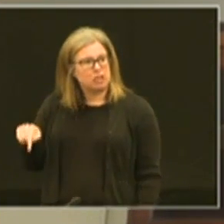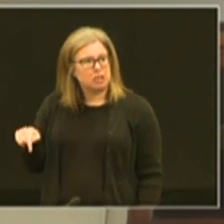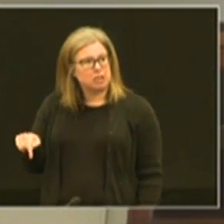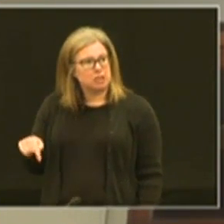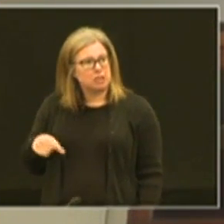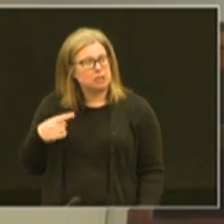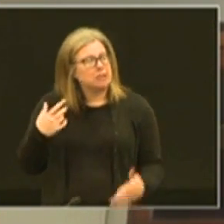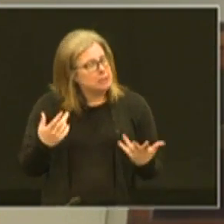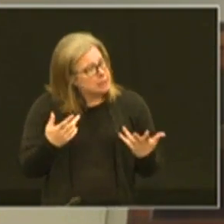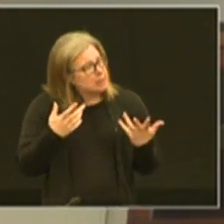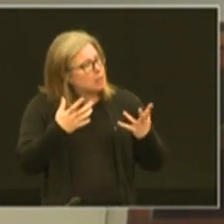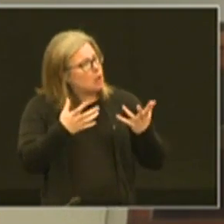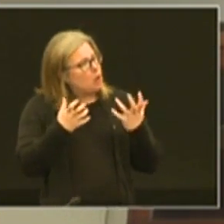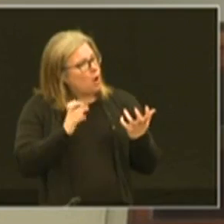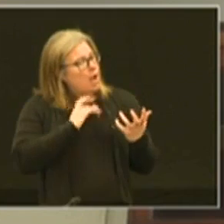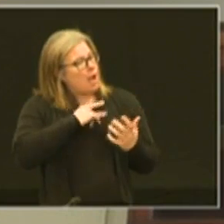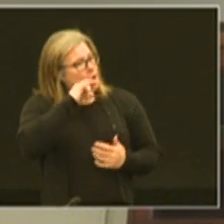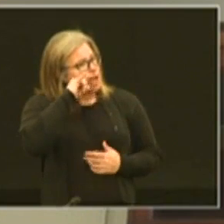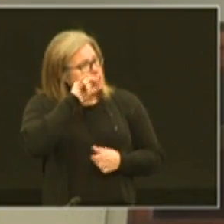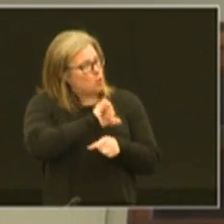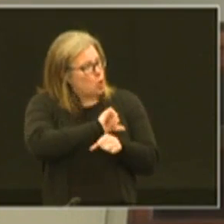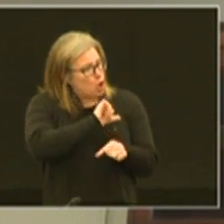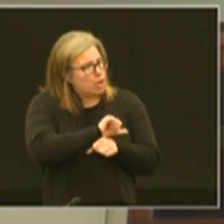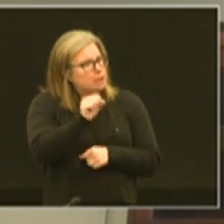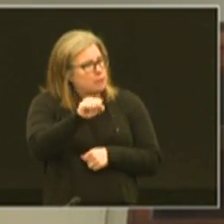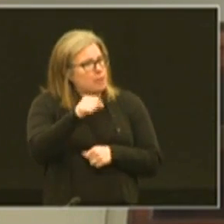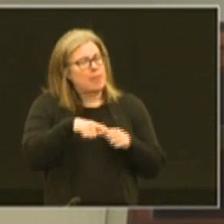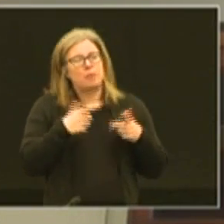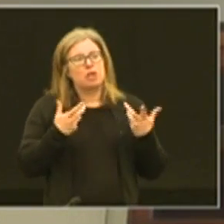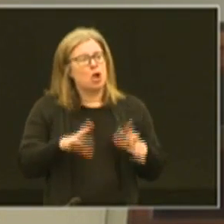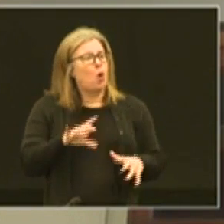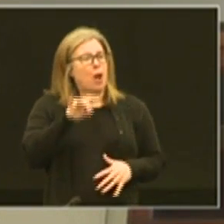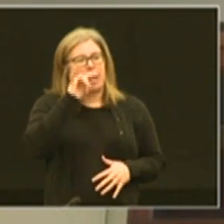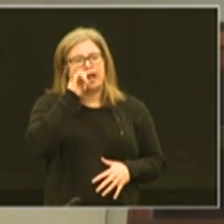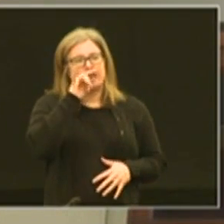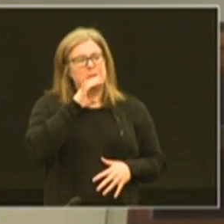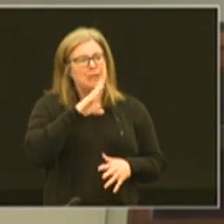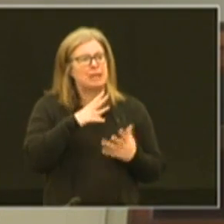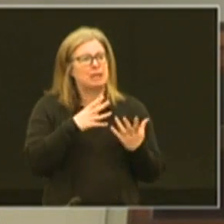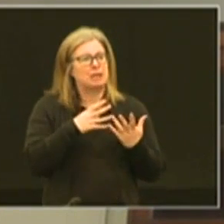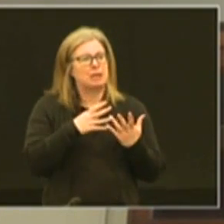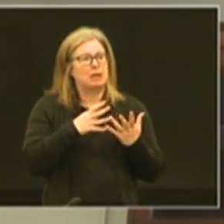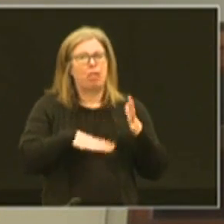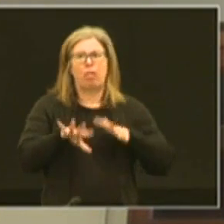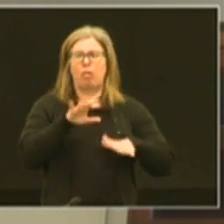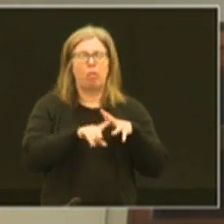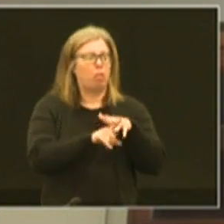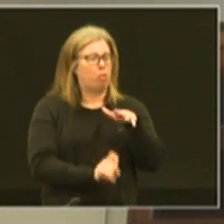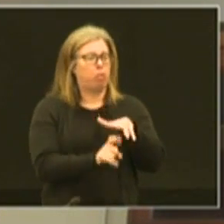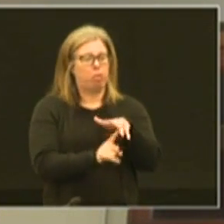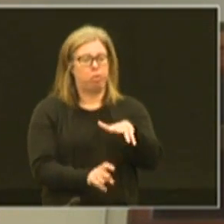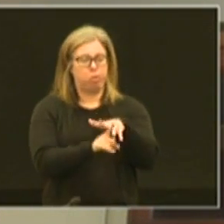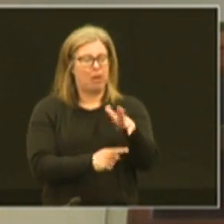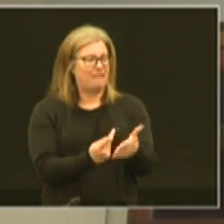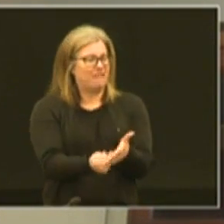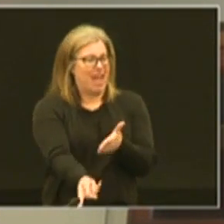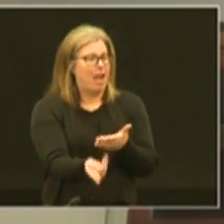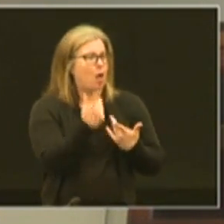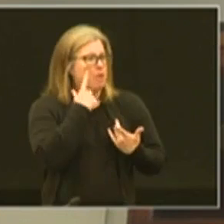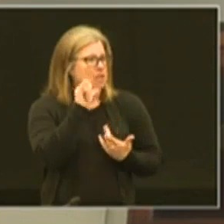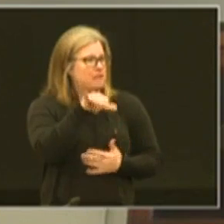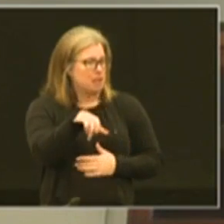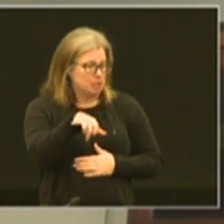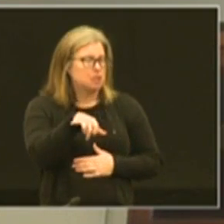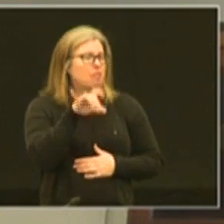so we want our kids working but we don't want kids being lost falling through the cracks failing because of